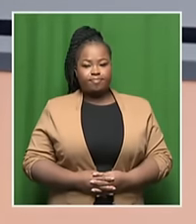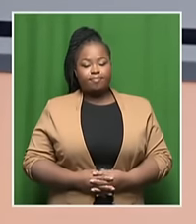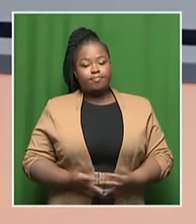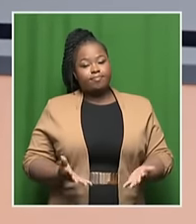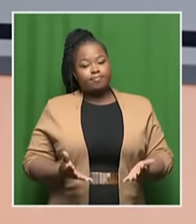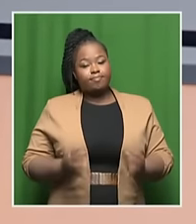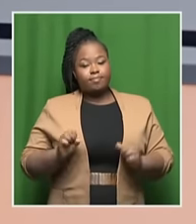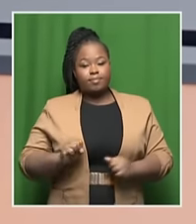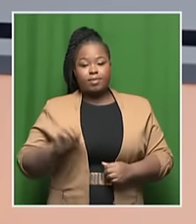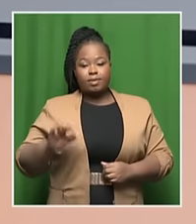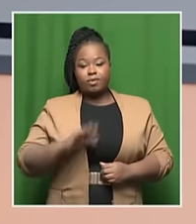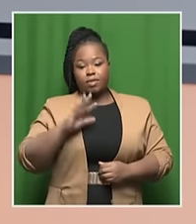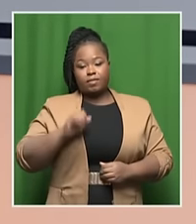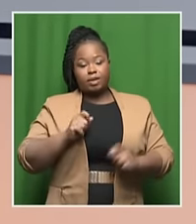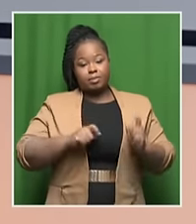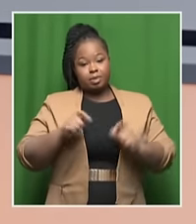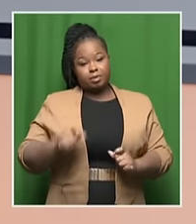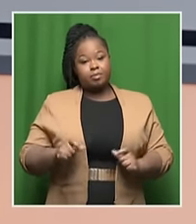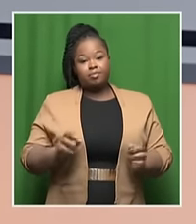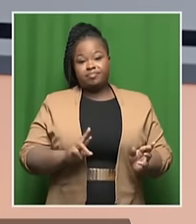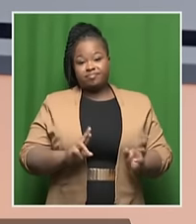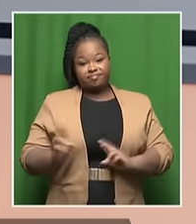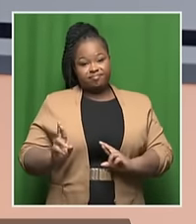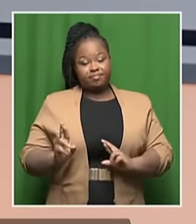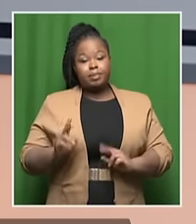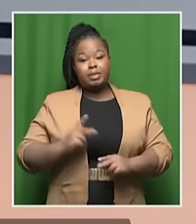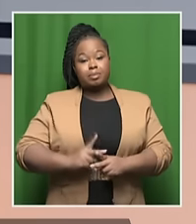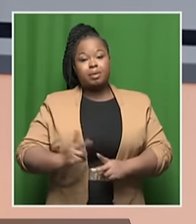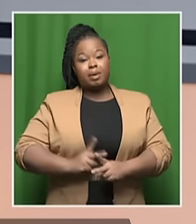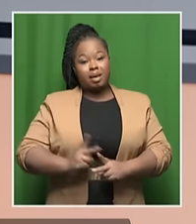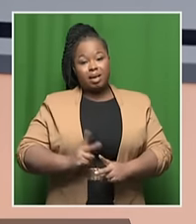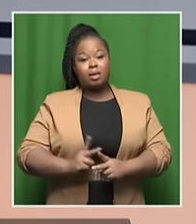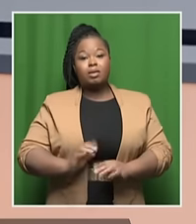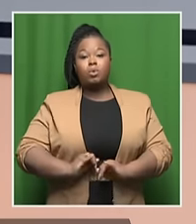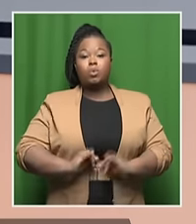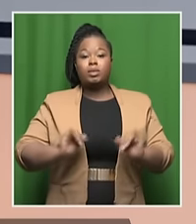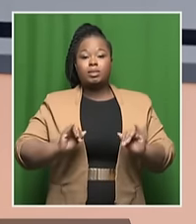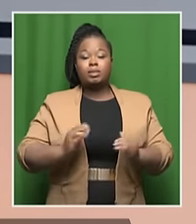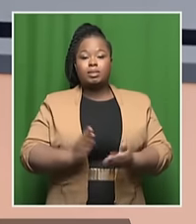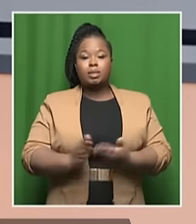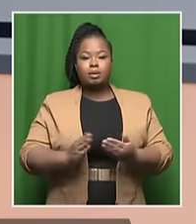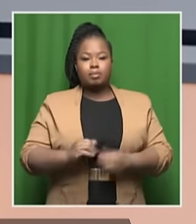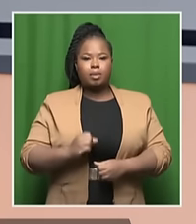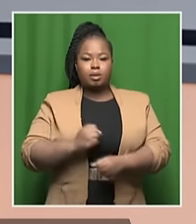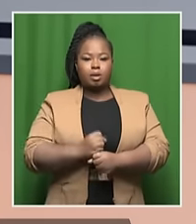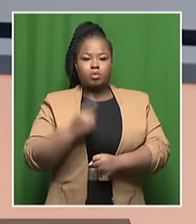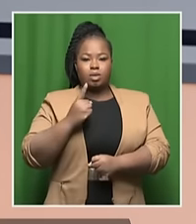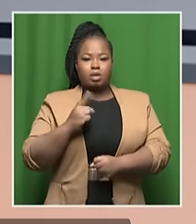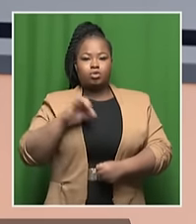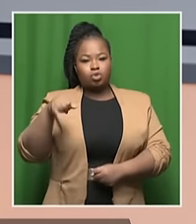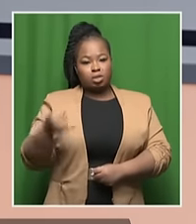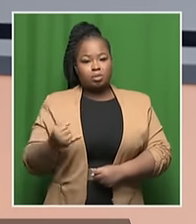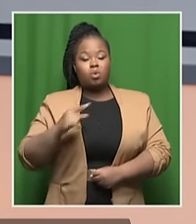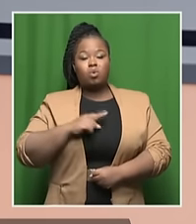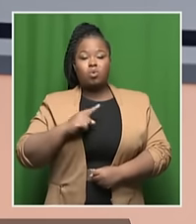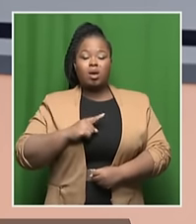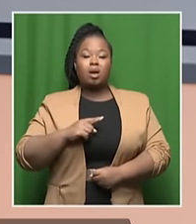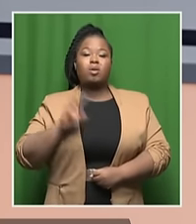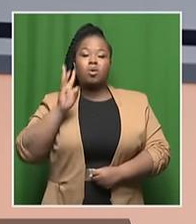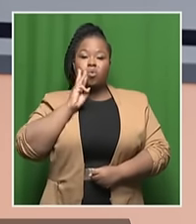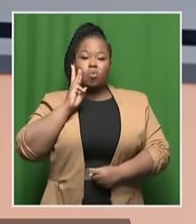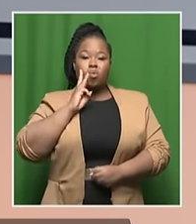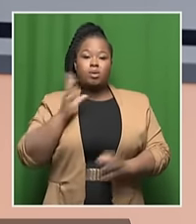South Africans need to brace themselves, especially those in the economic hub of Johannesburg in Ghateng, for a looming water